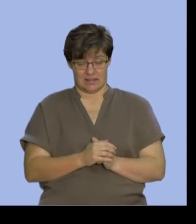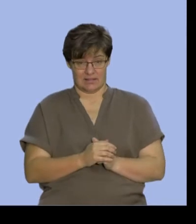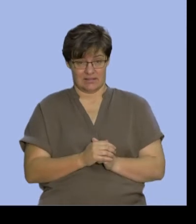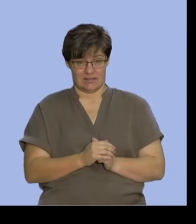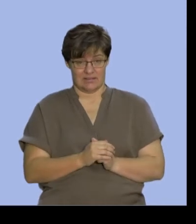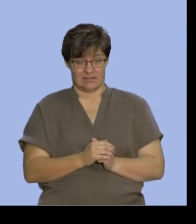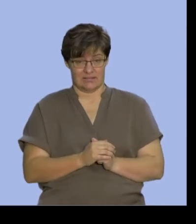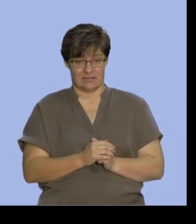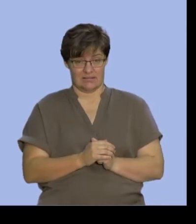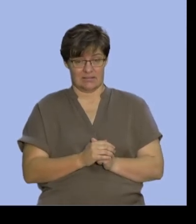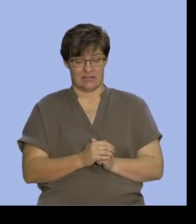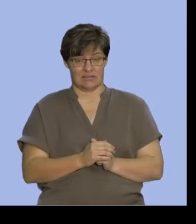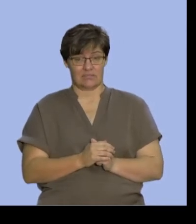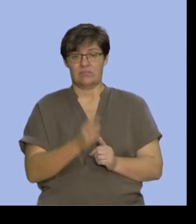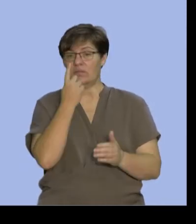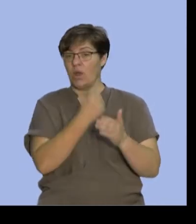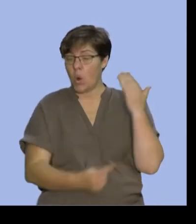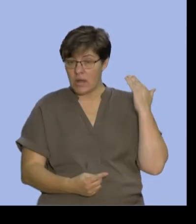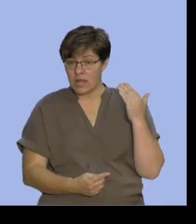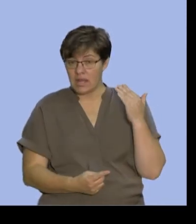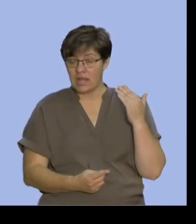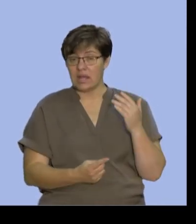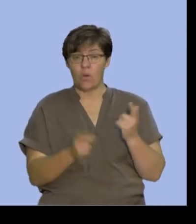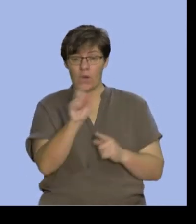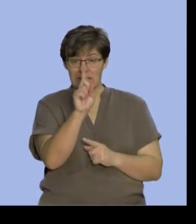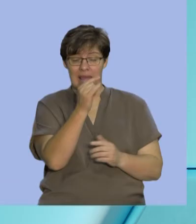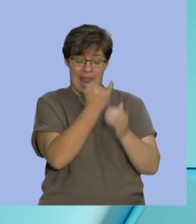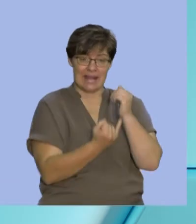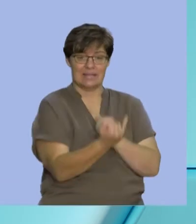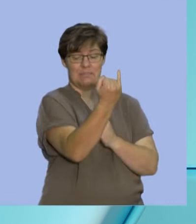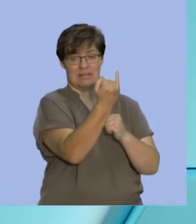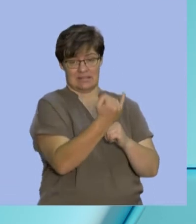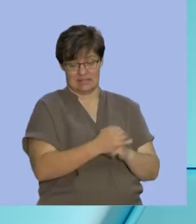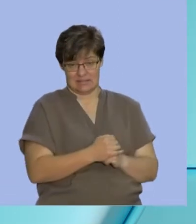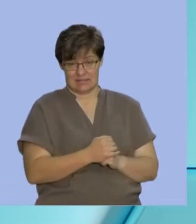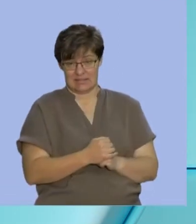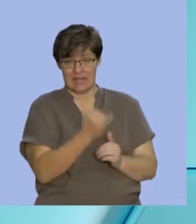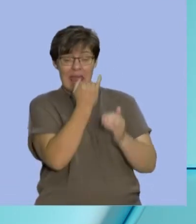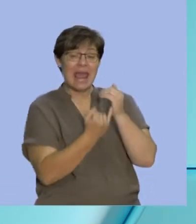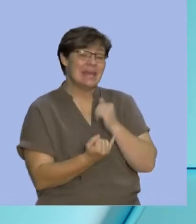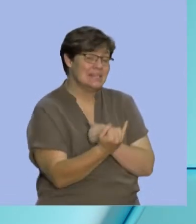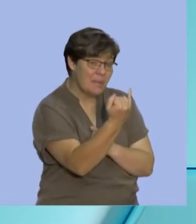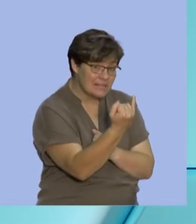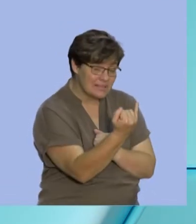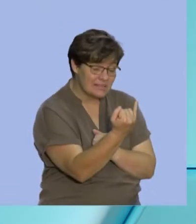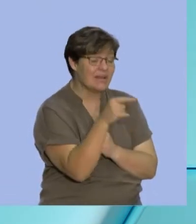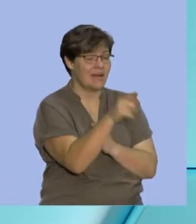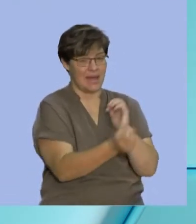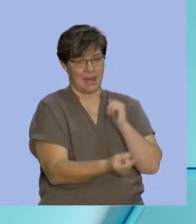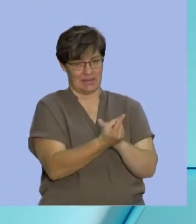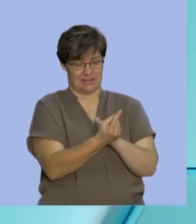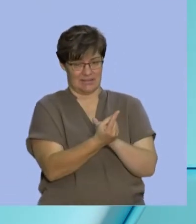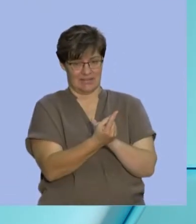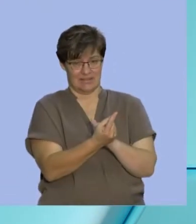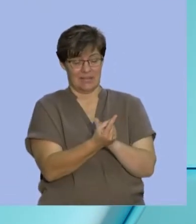guys, this only happens for independent events. It's very important that you understand that the